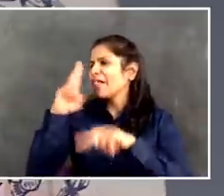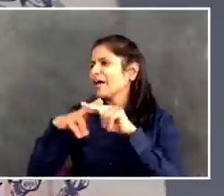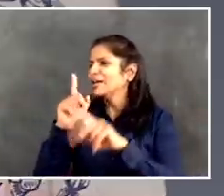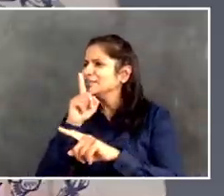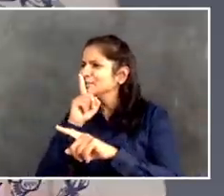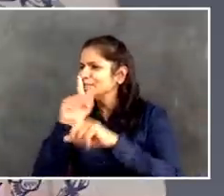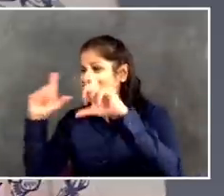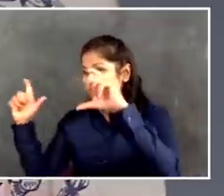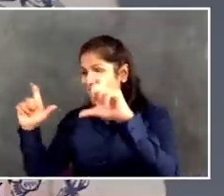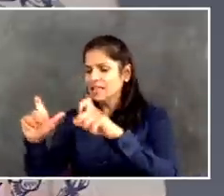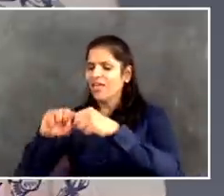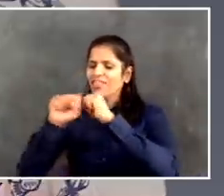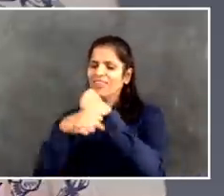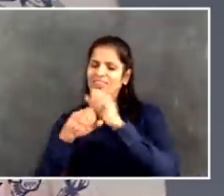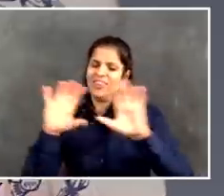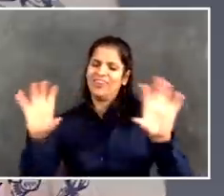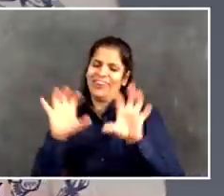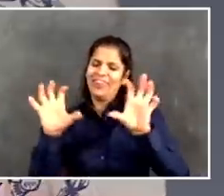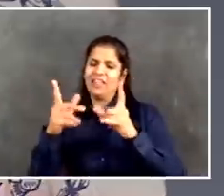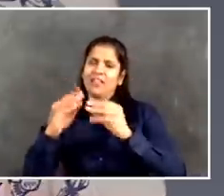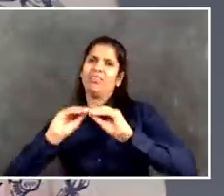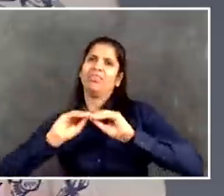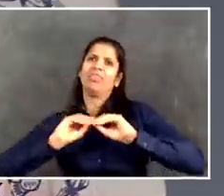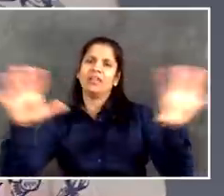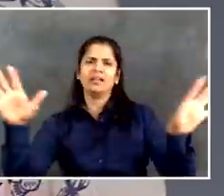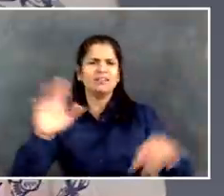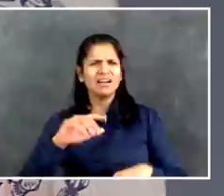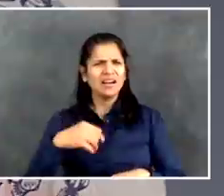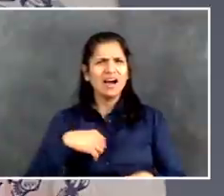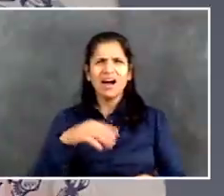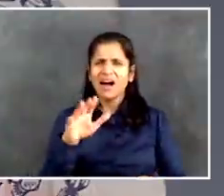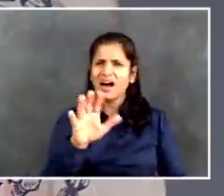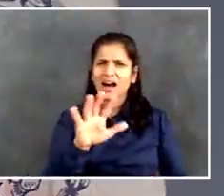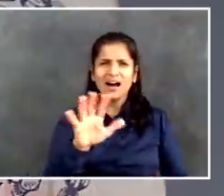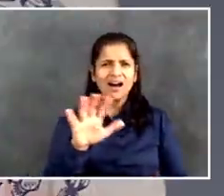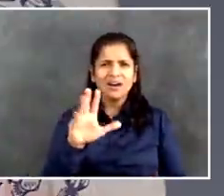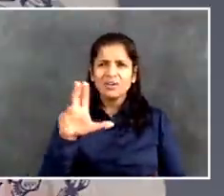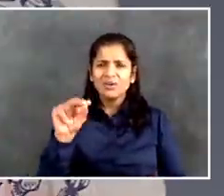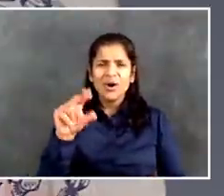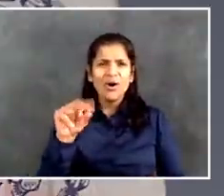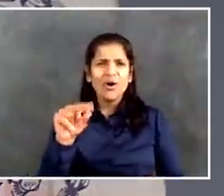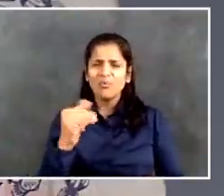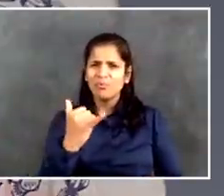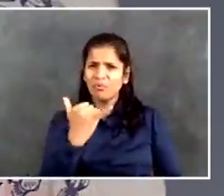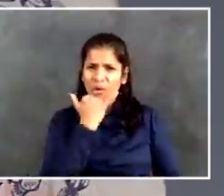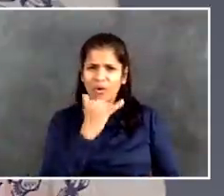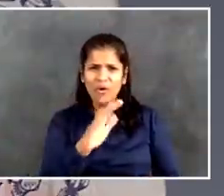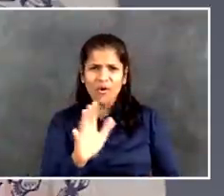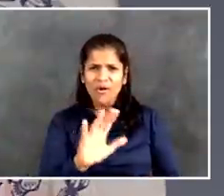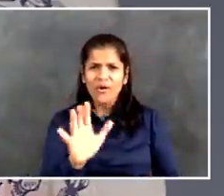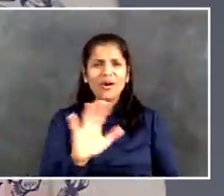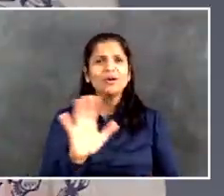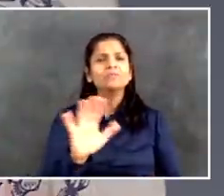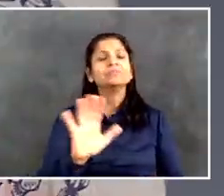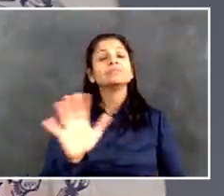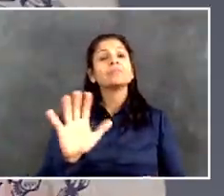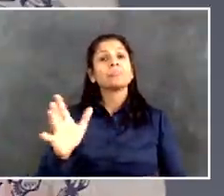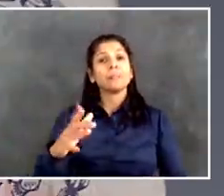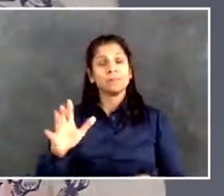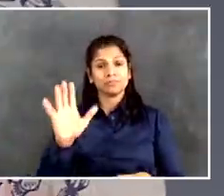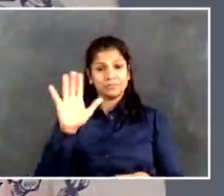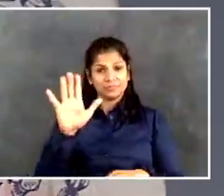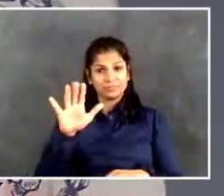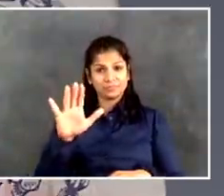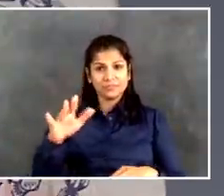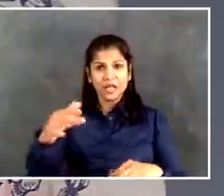decades. No, it's not just something that got the attention of the NYPD in the last year. They've been working on it for years and years, but